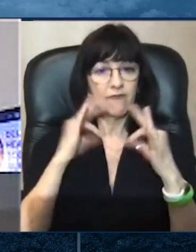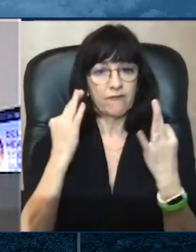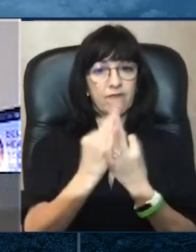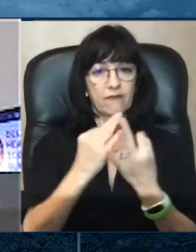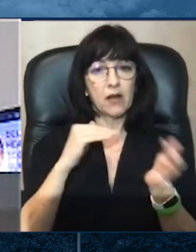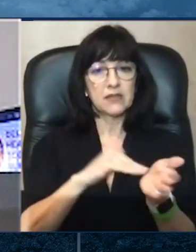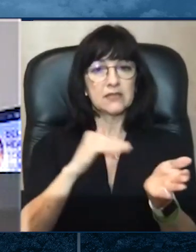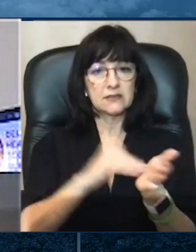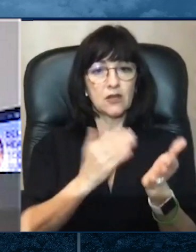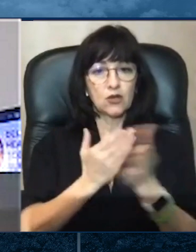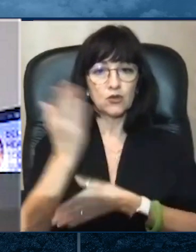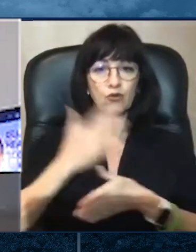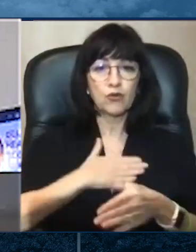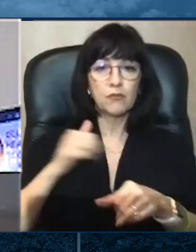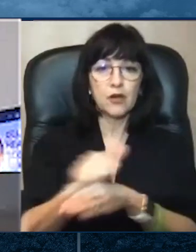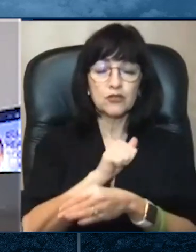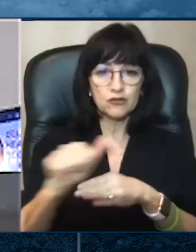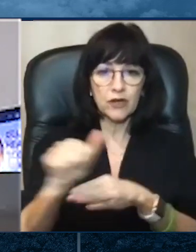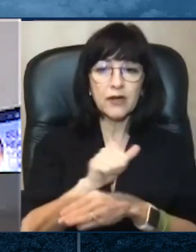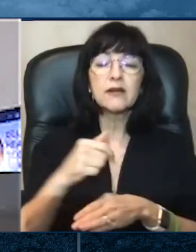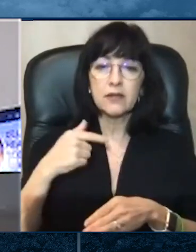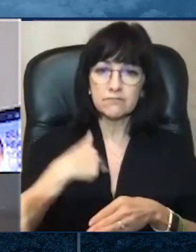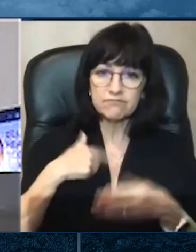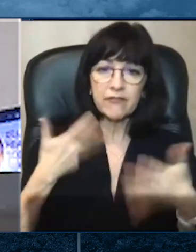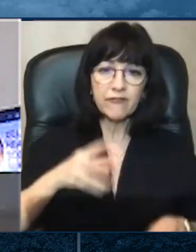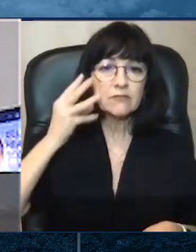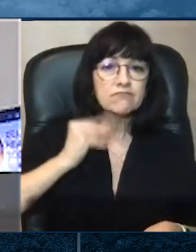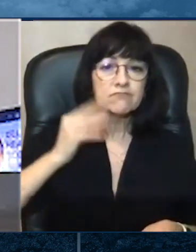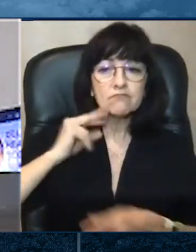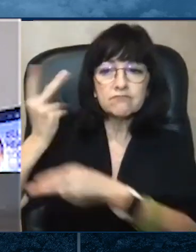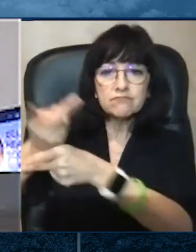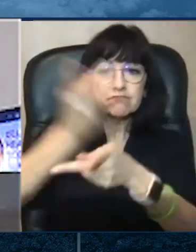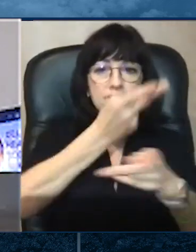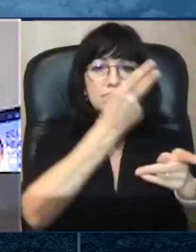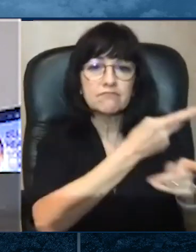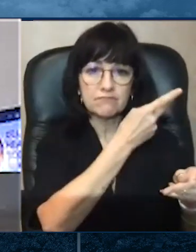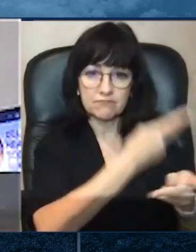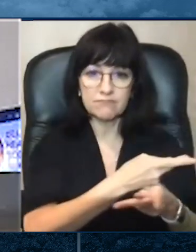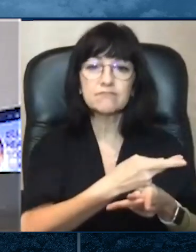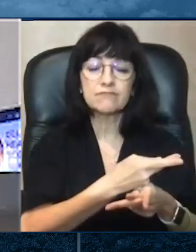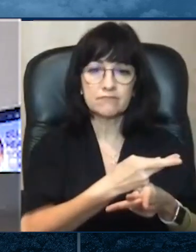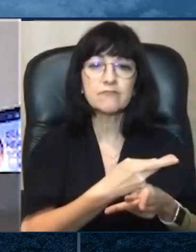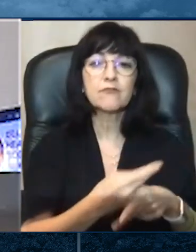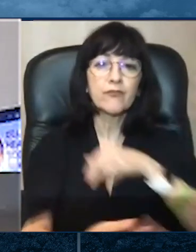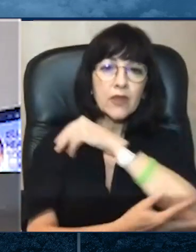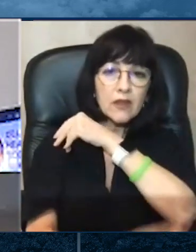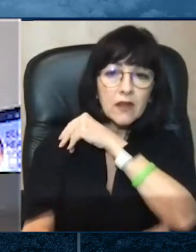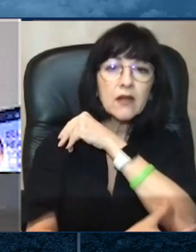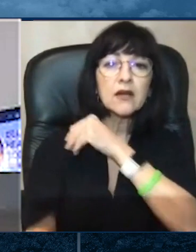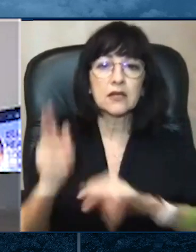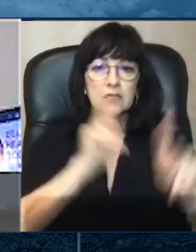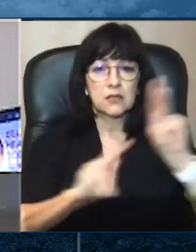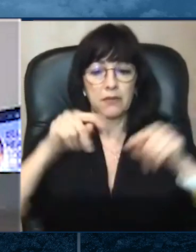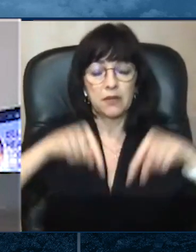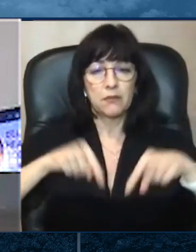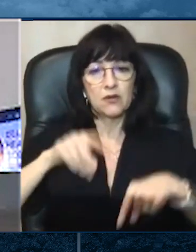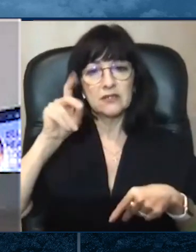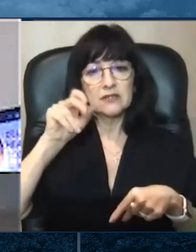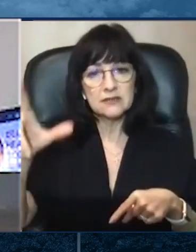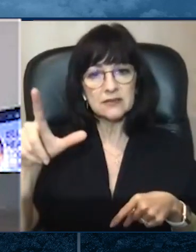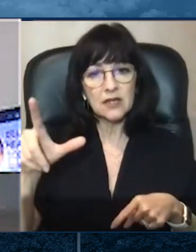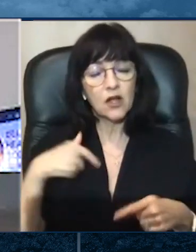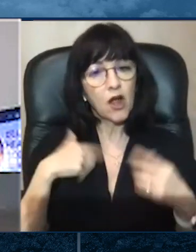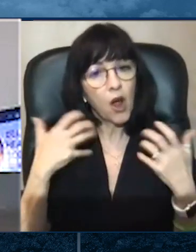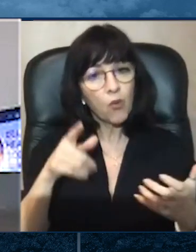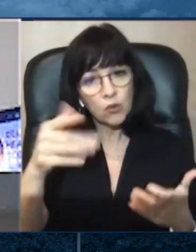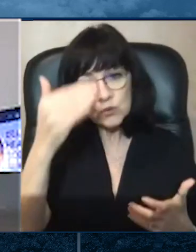in many underserved communities, including here in Delaware. Please hear these words. Do not be afraid to call a